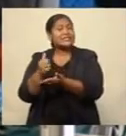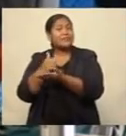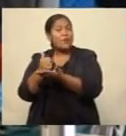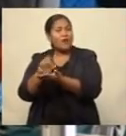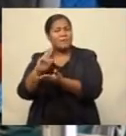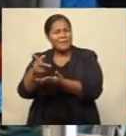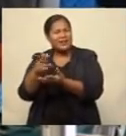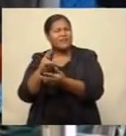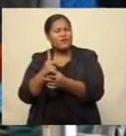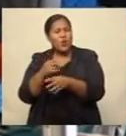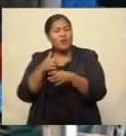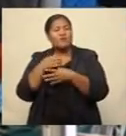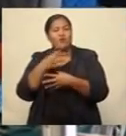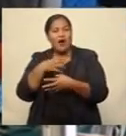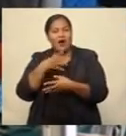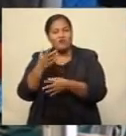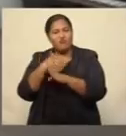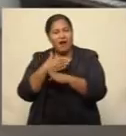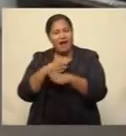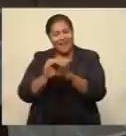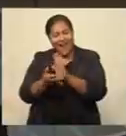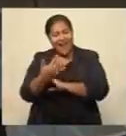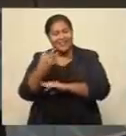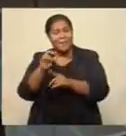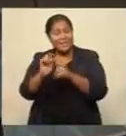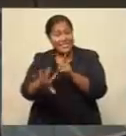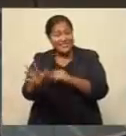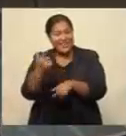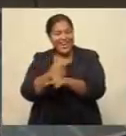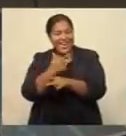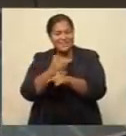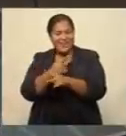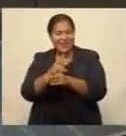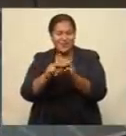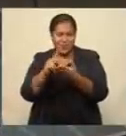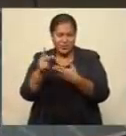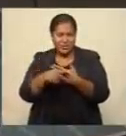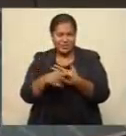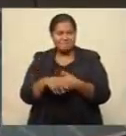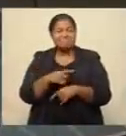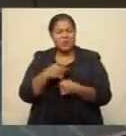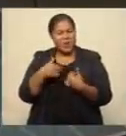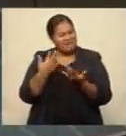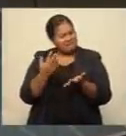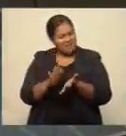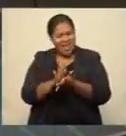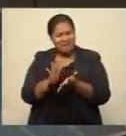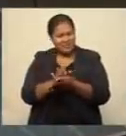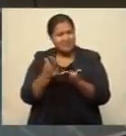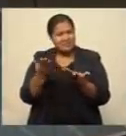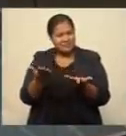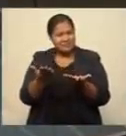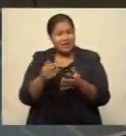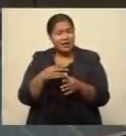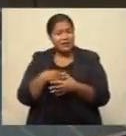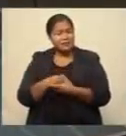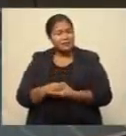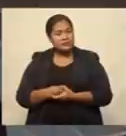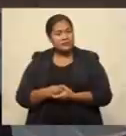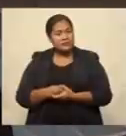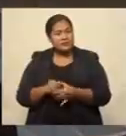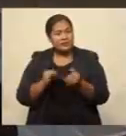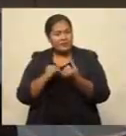providing more work under the Pacific Labor Scheme. We have been very, very pleased with the